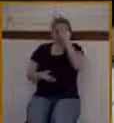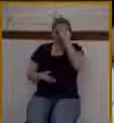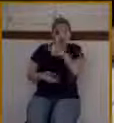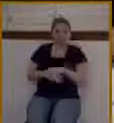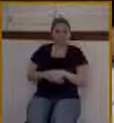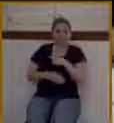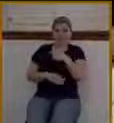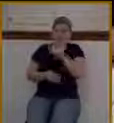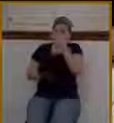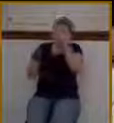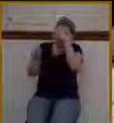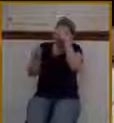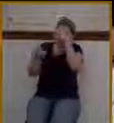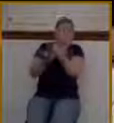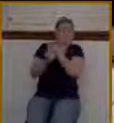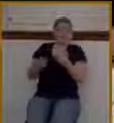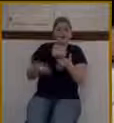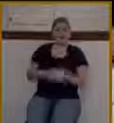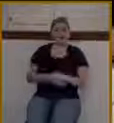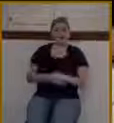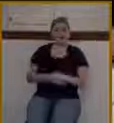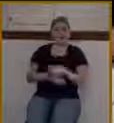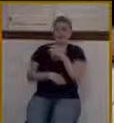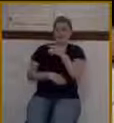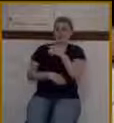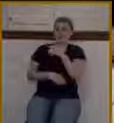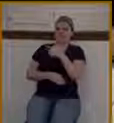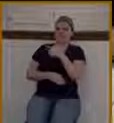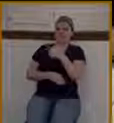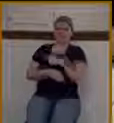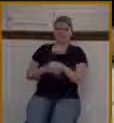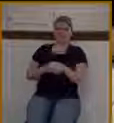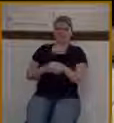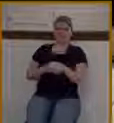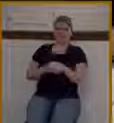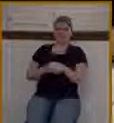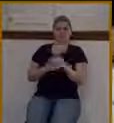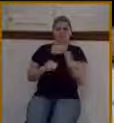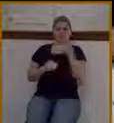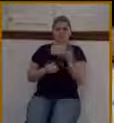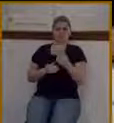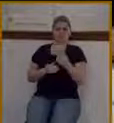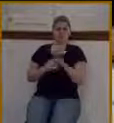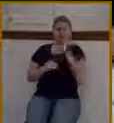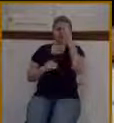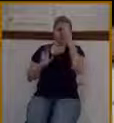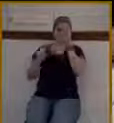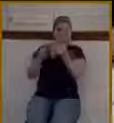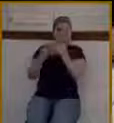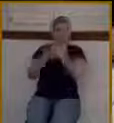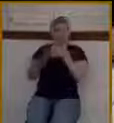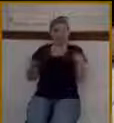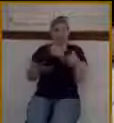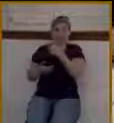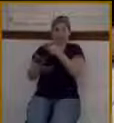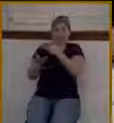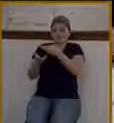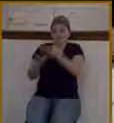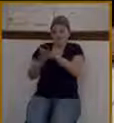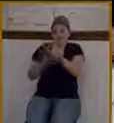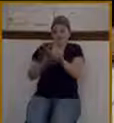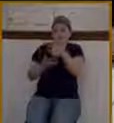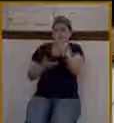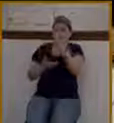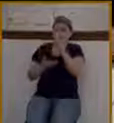He's omniscient. This is a miracle of divine omniscience. This is a glimpse of his deity. He's a God who knows all things.